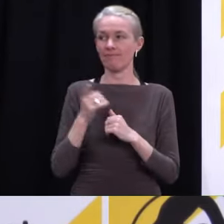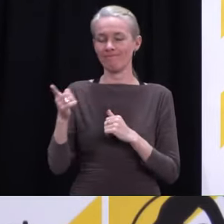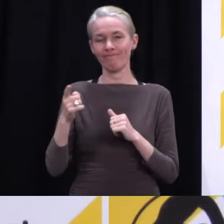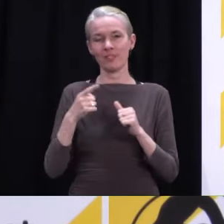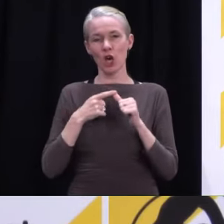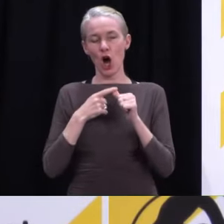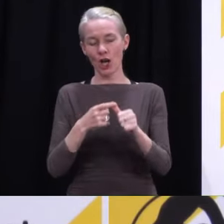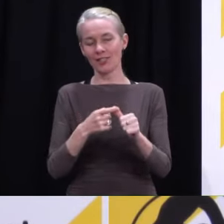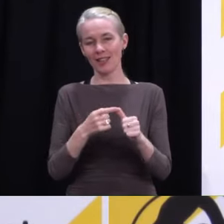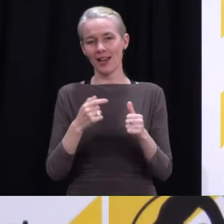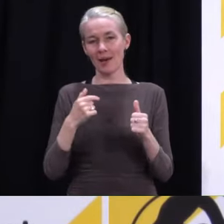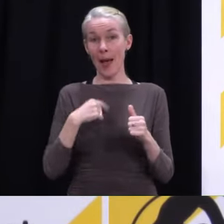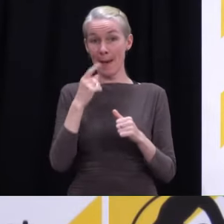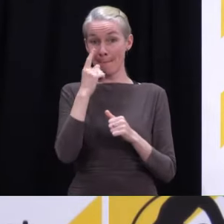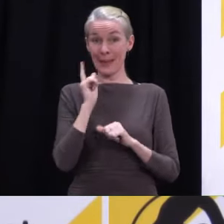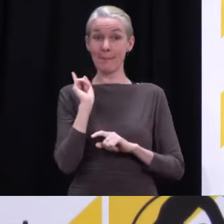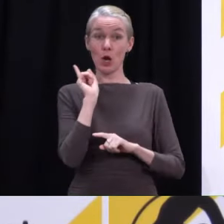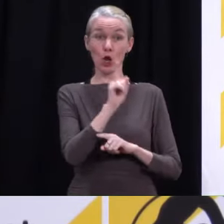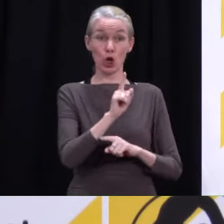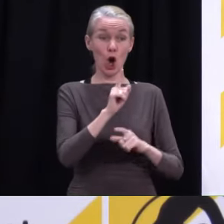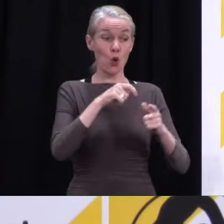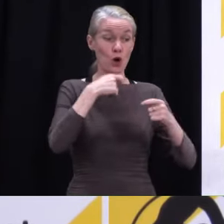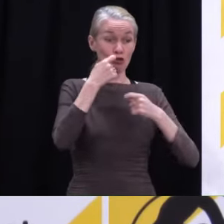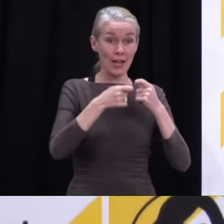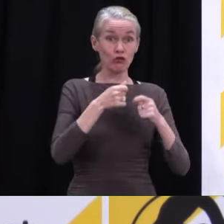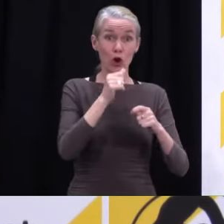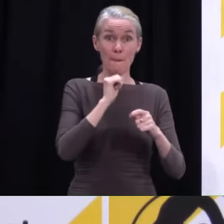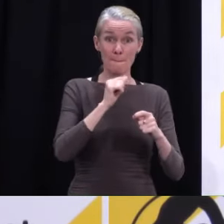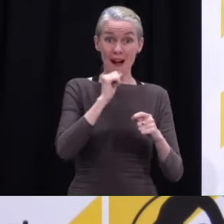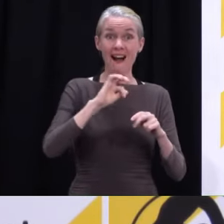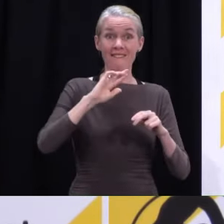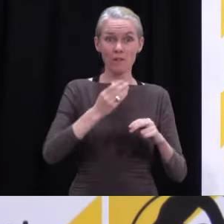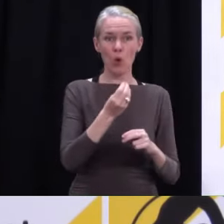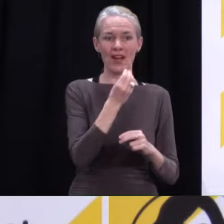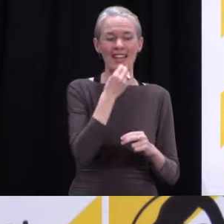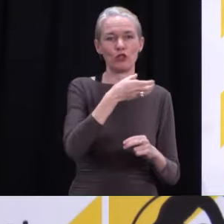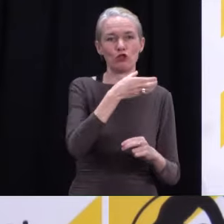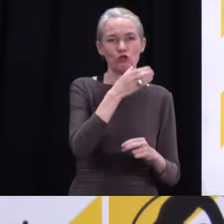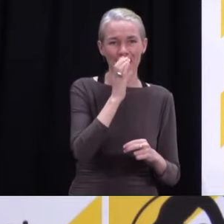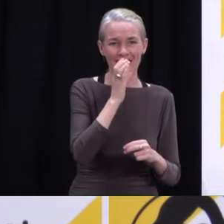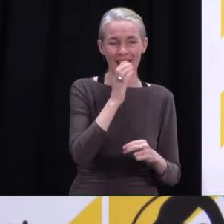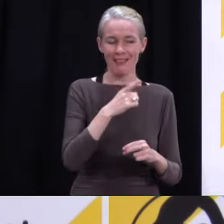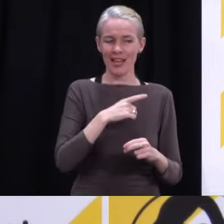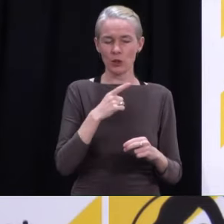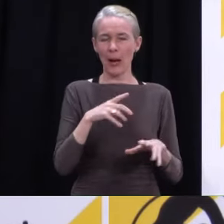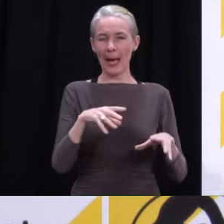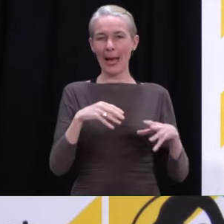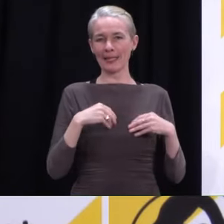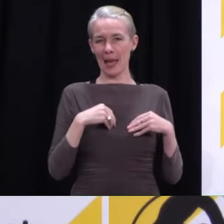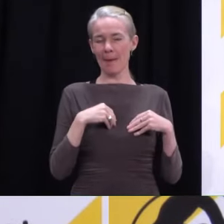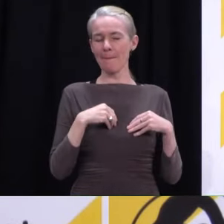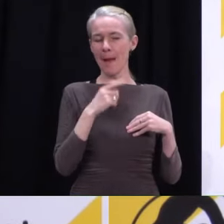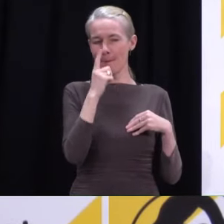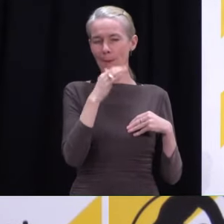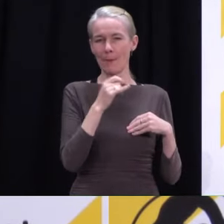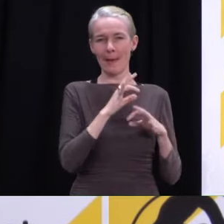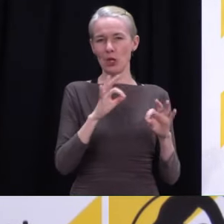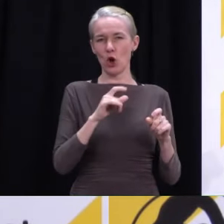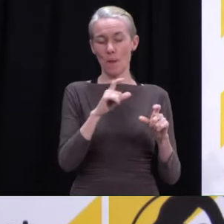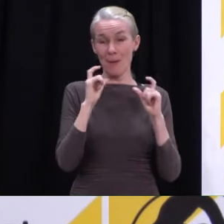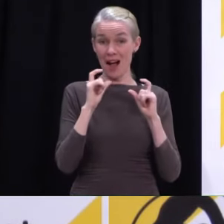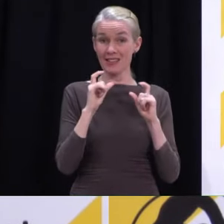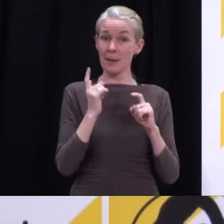that people will not have face coverings on at all times and so therefore are not required to. But we keep encouraging people as much as possible to wear masks.